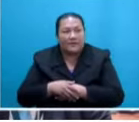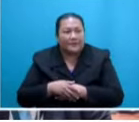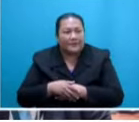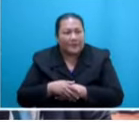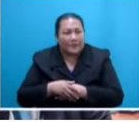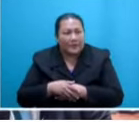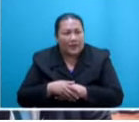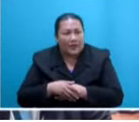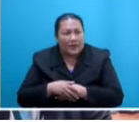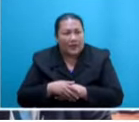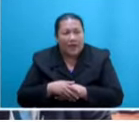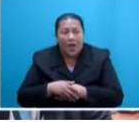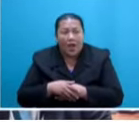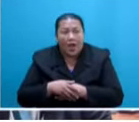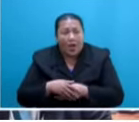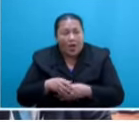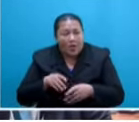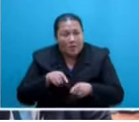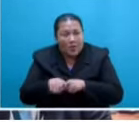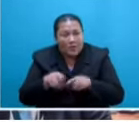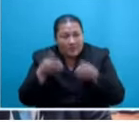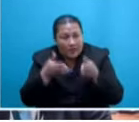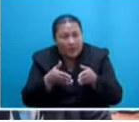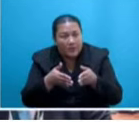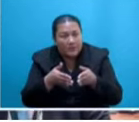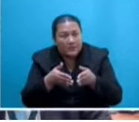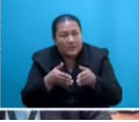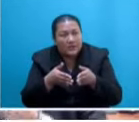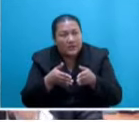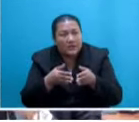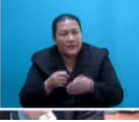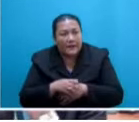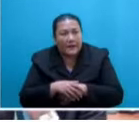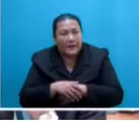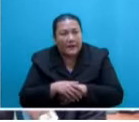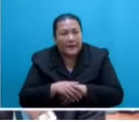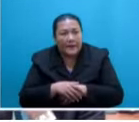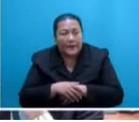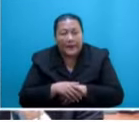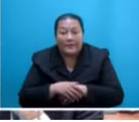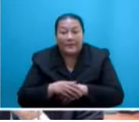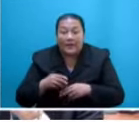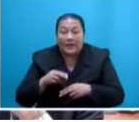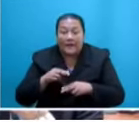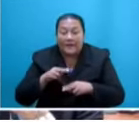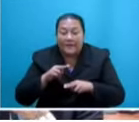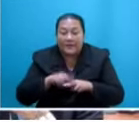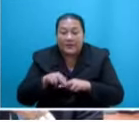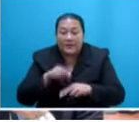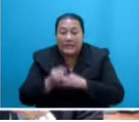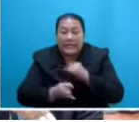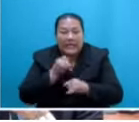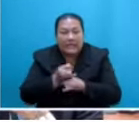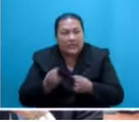who has the interests of the nation at heart wanted to hear was the compliance by Fiji on its international commitments, particularly